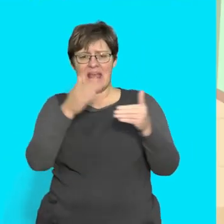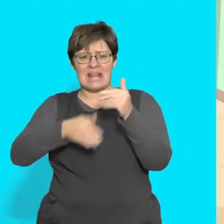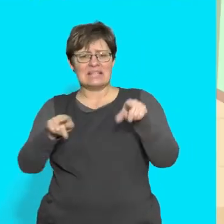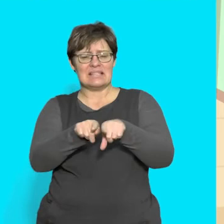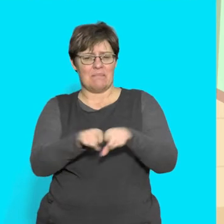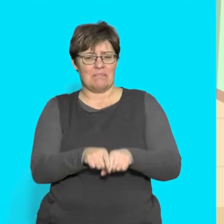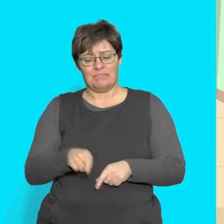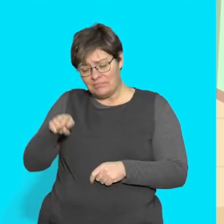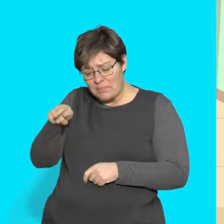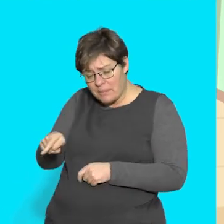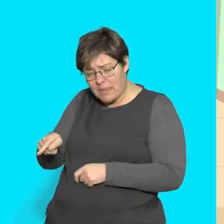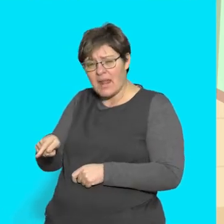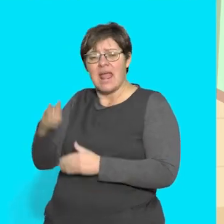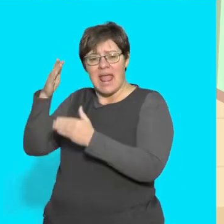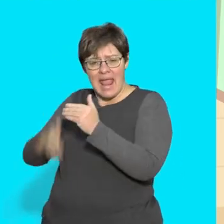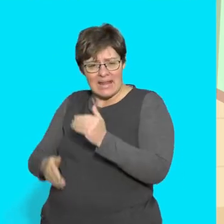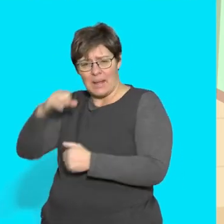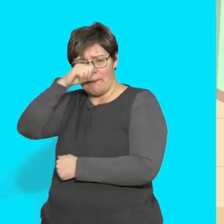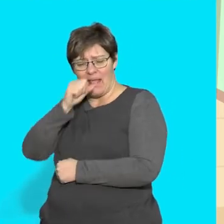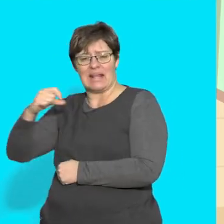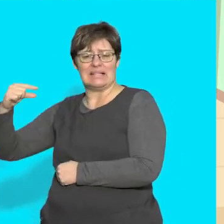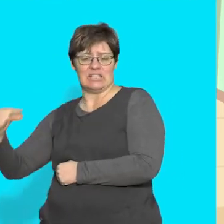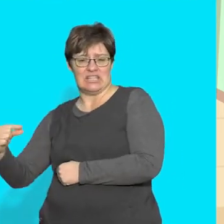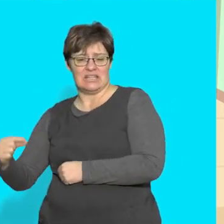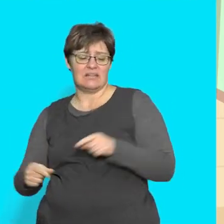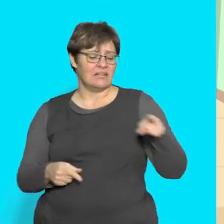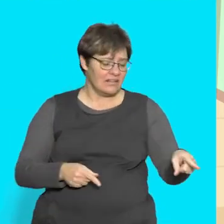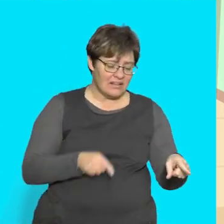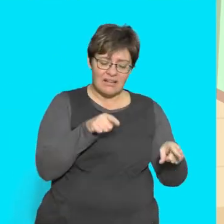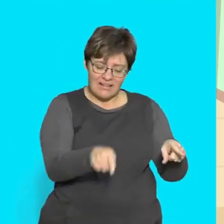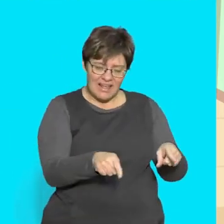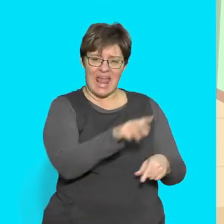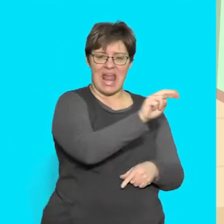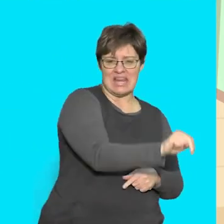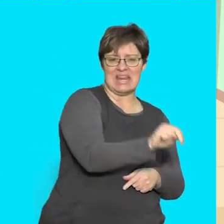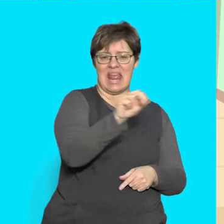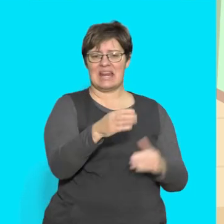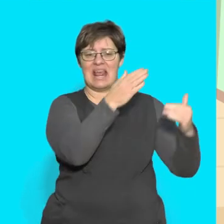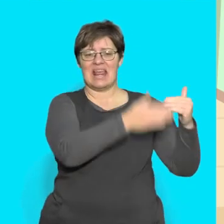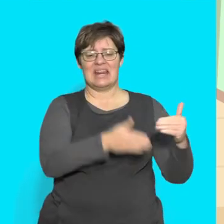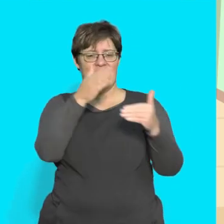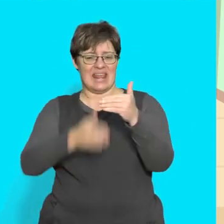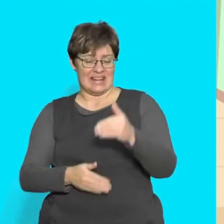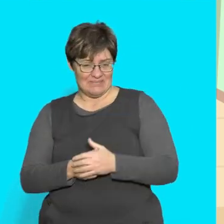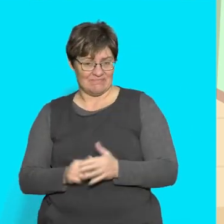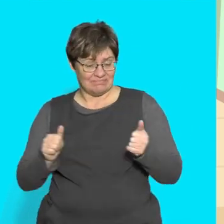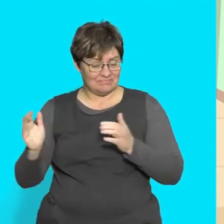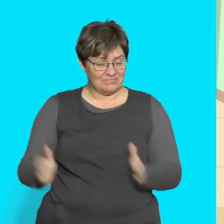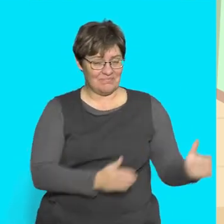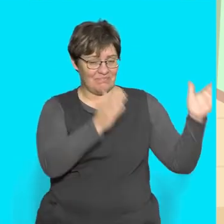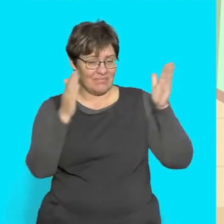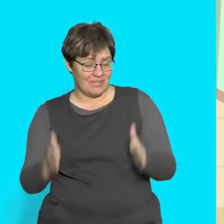Ends in And the other two End in Let's do another one